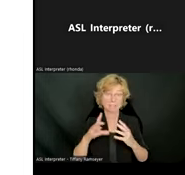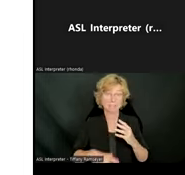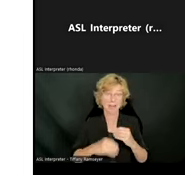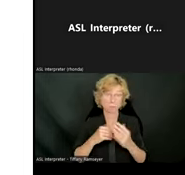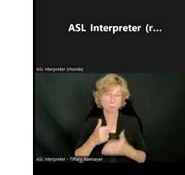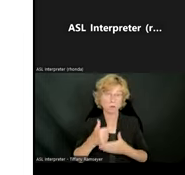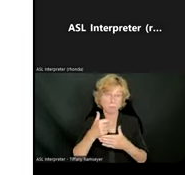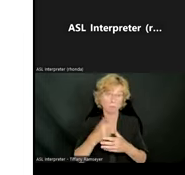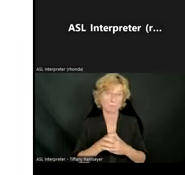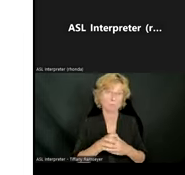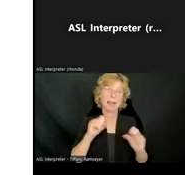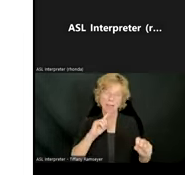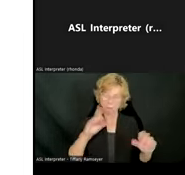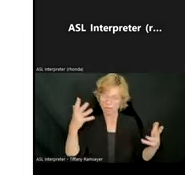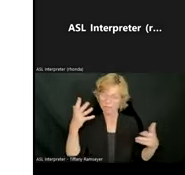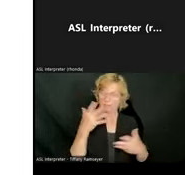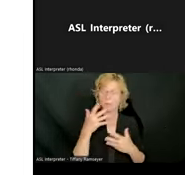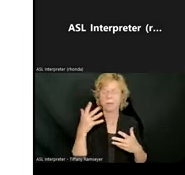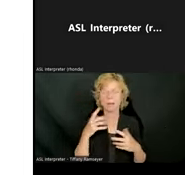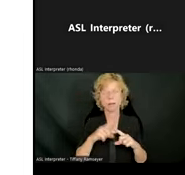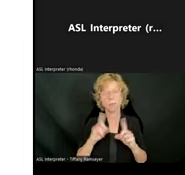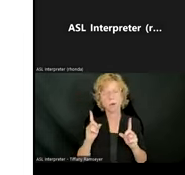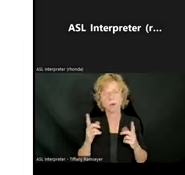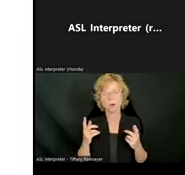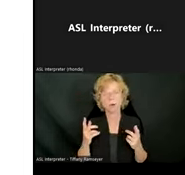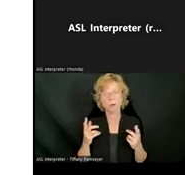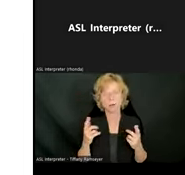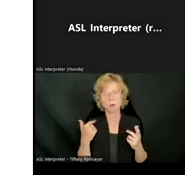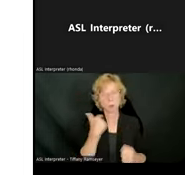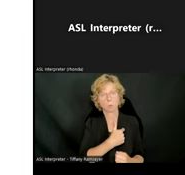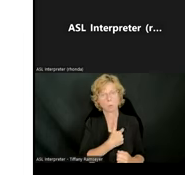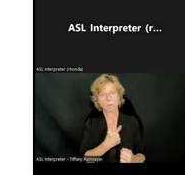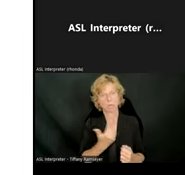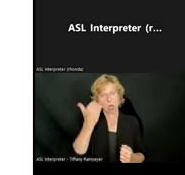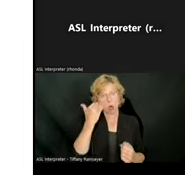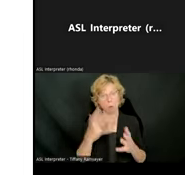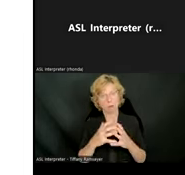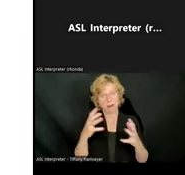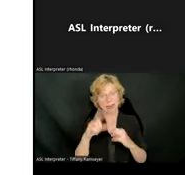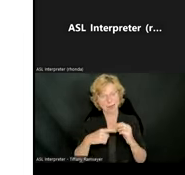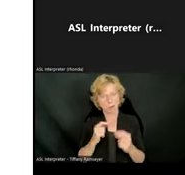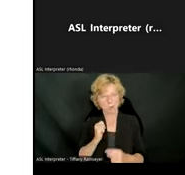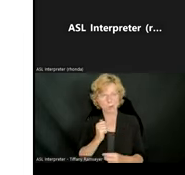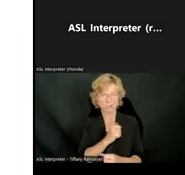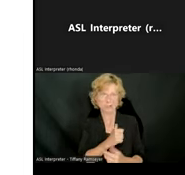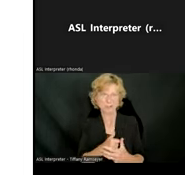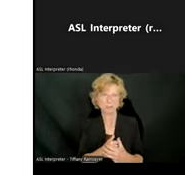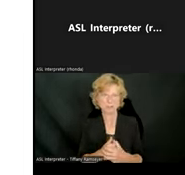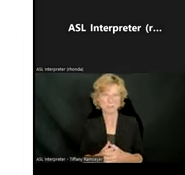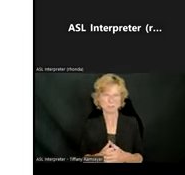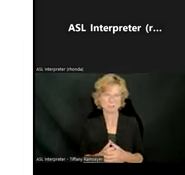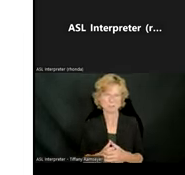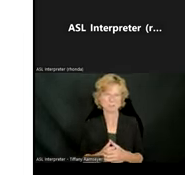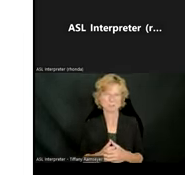be intimidating, but we know a lot about ourselves. And